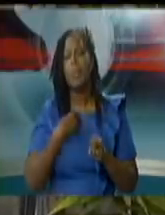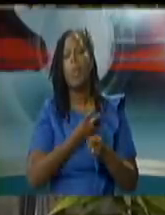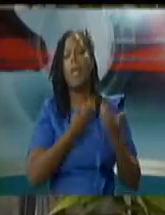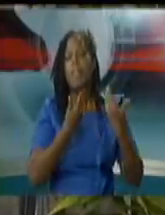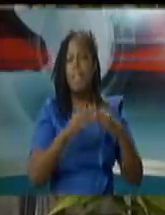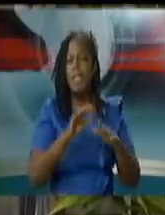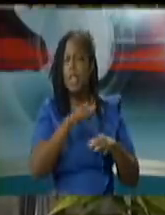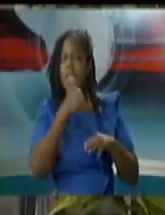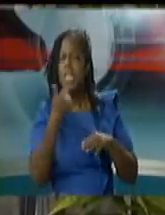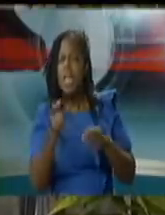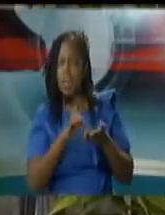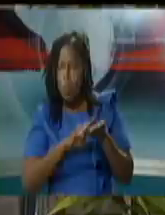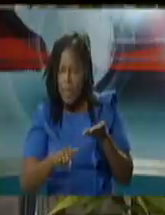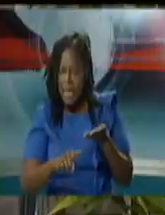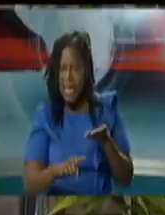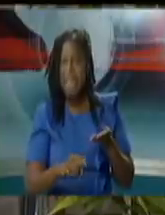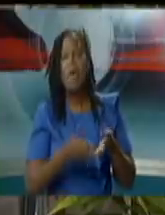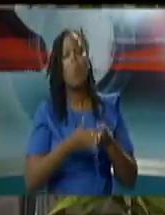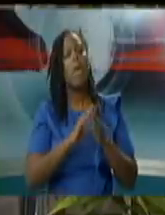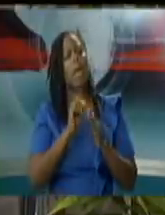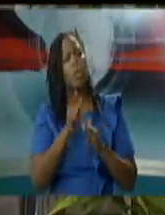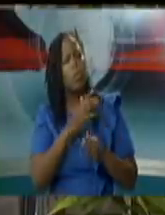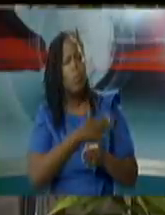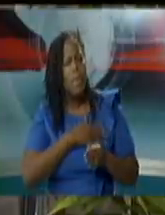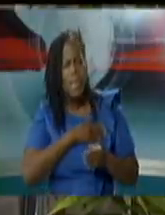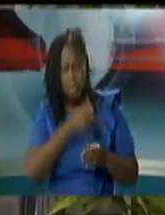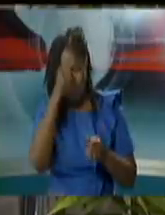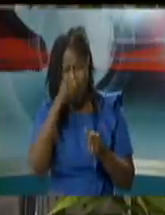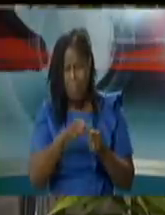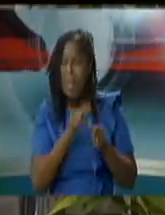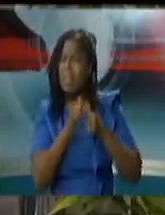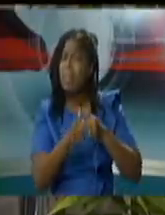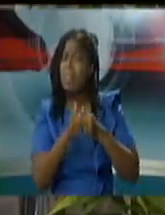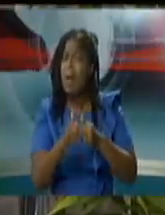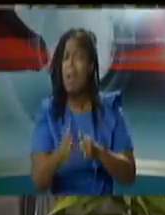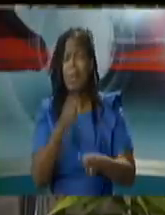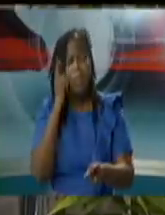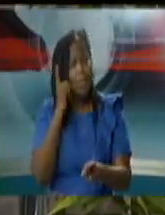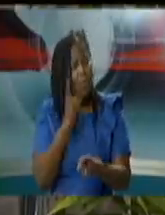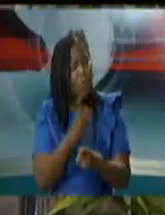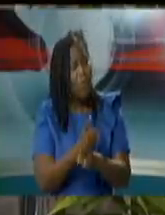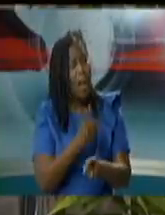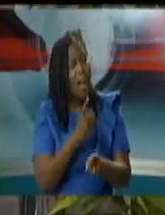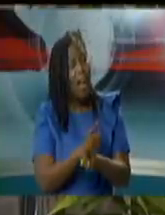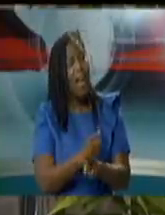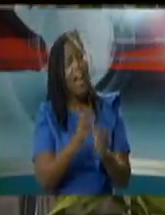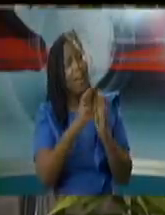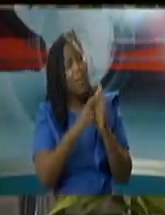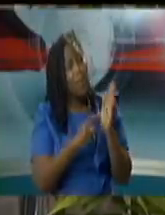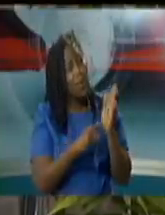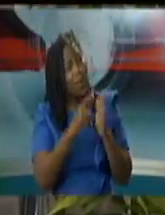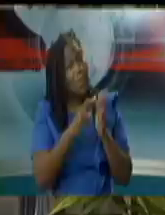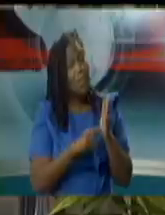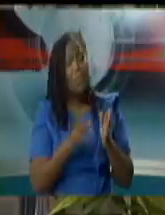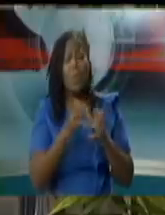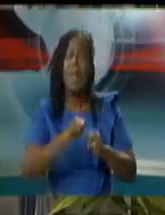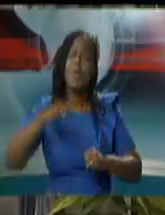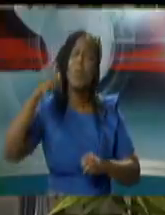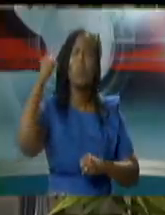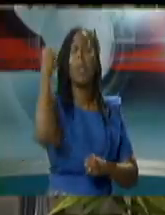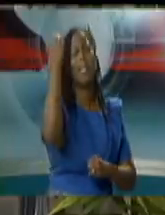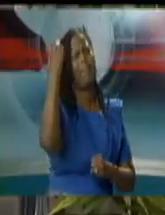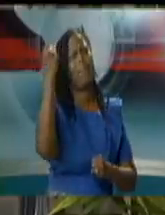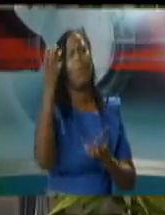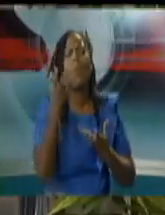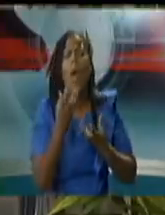follow public health guidelines in order to help trinidad and tobago win the war against this virus and we want to appeal to you to